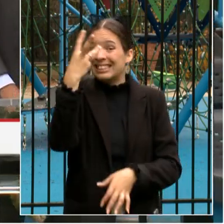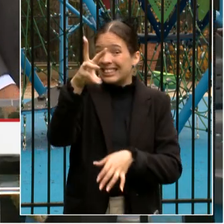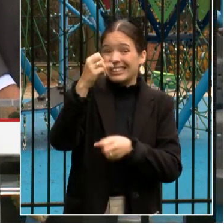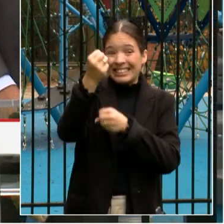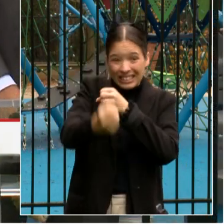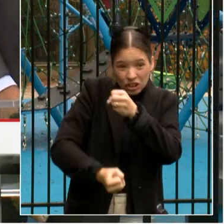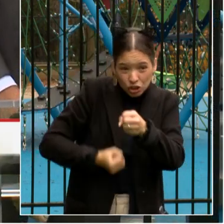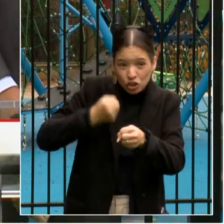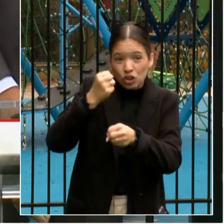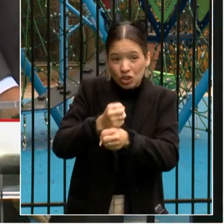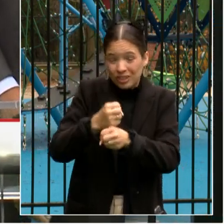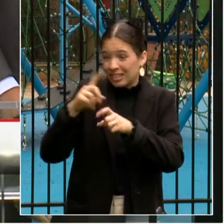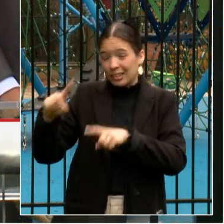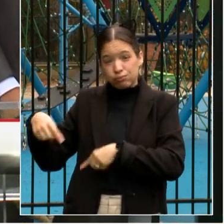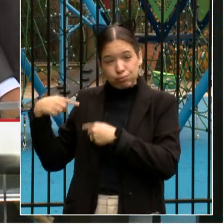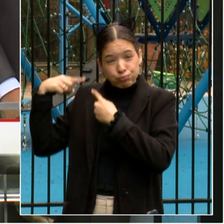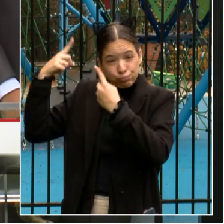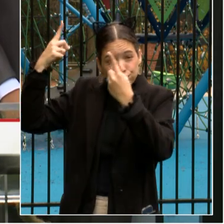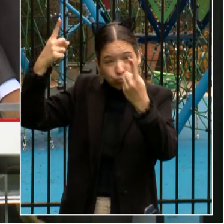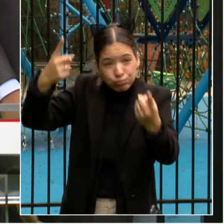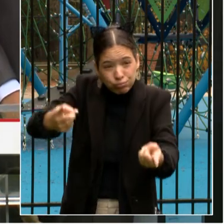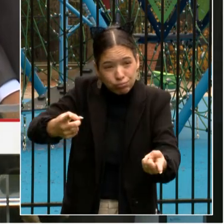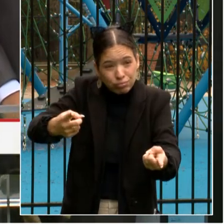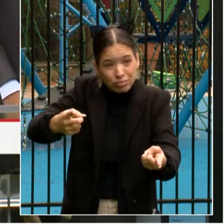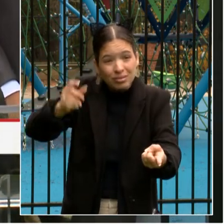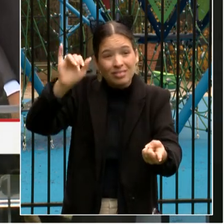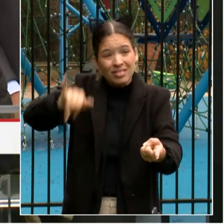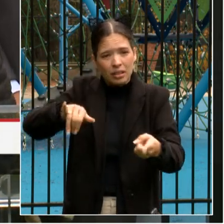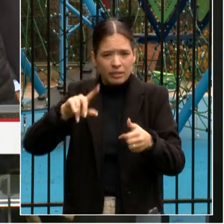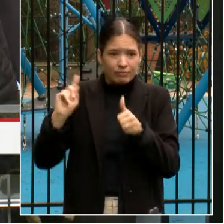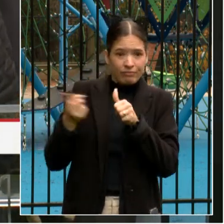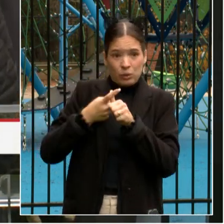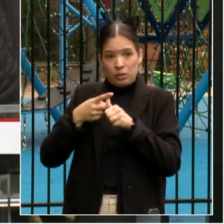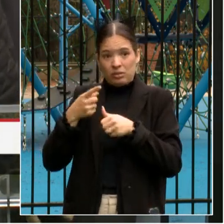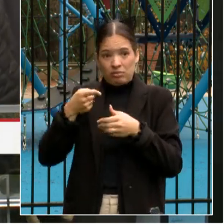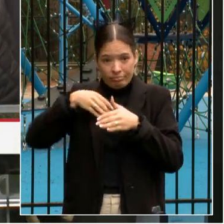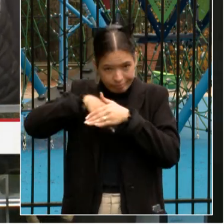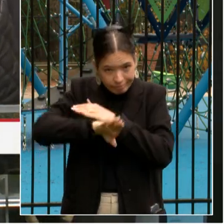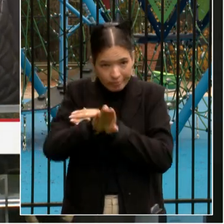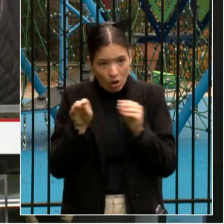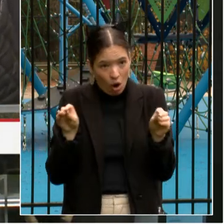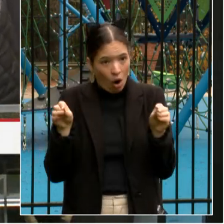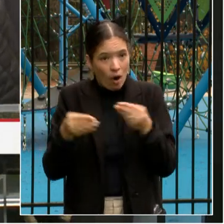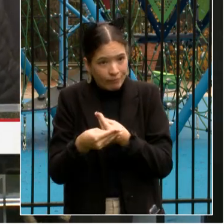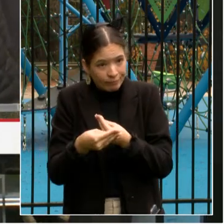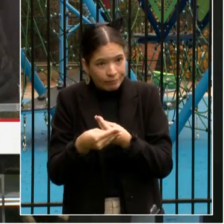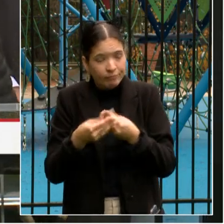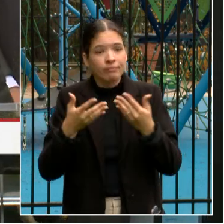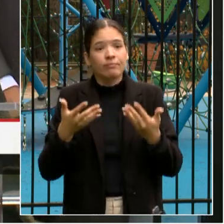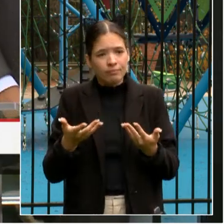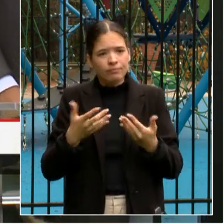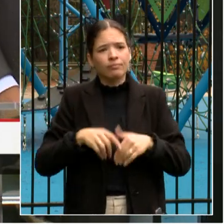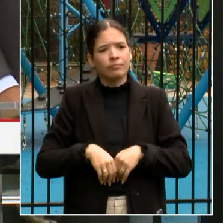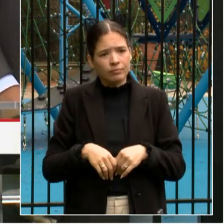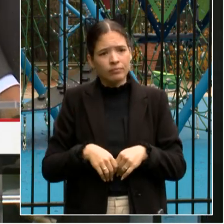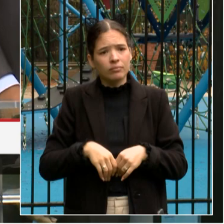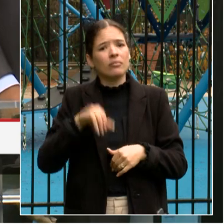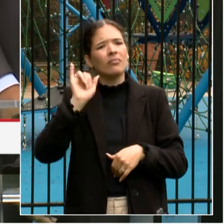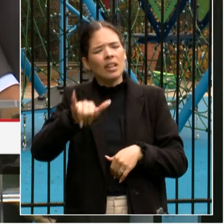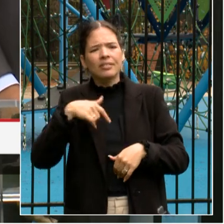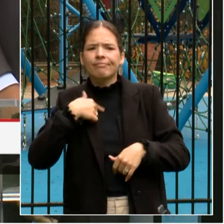I started it when I first came into office. I conduct readiness tours of all of